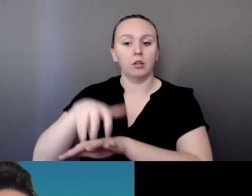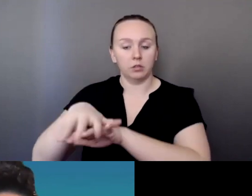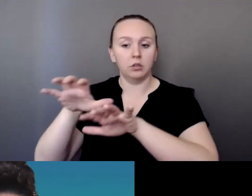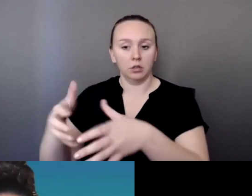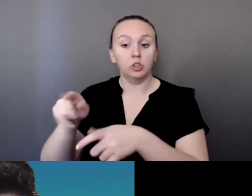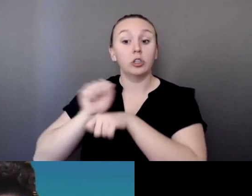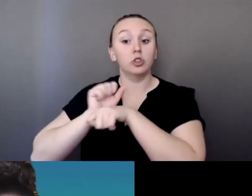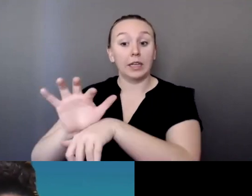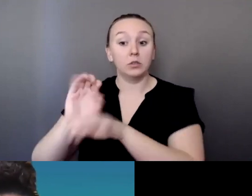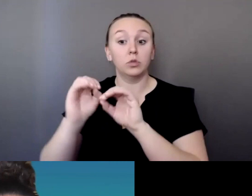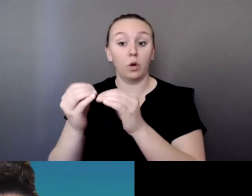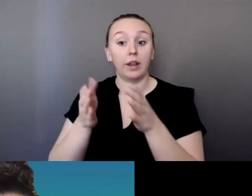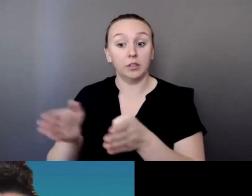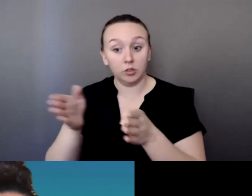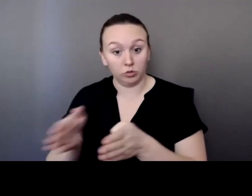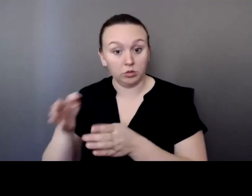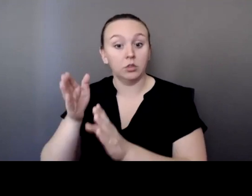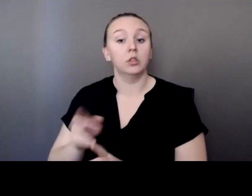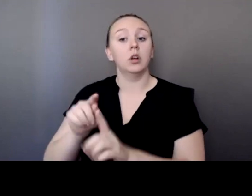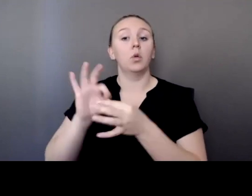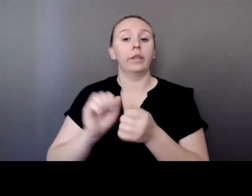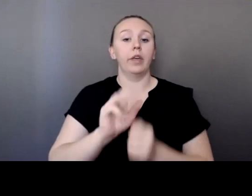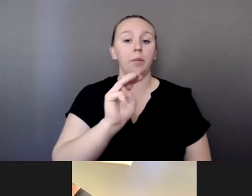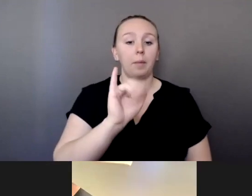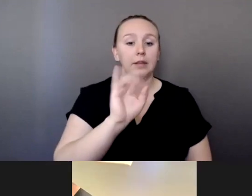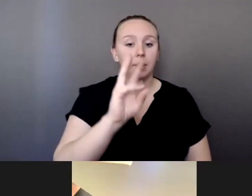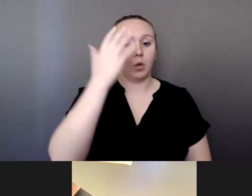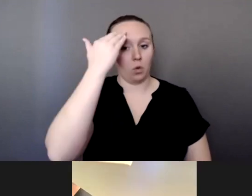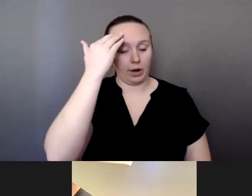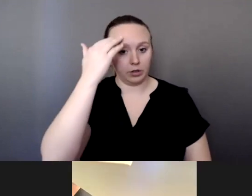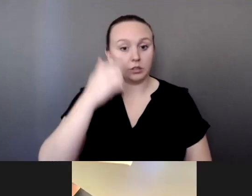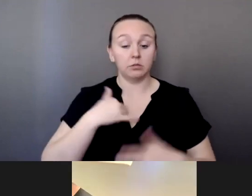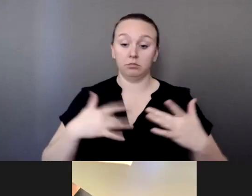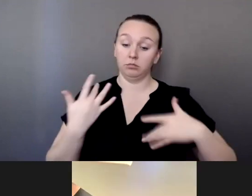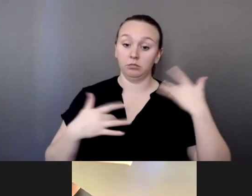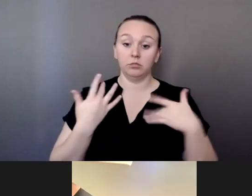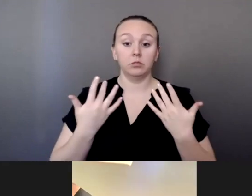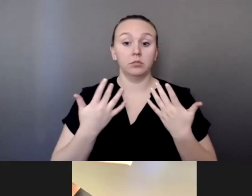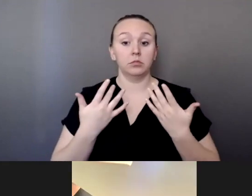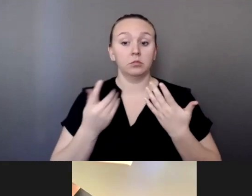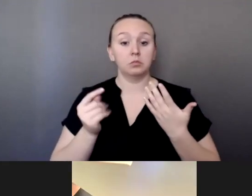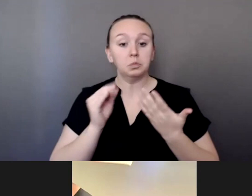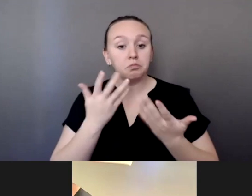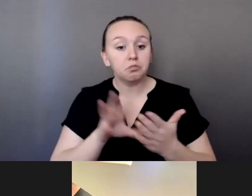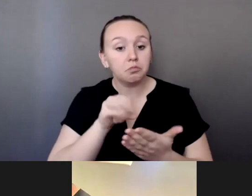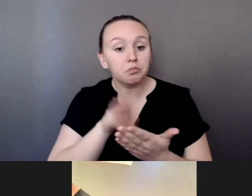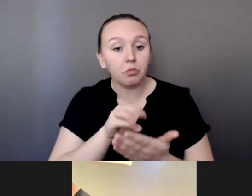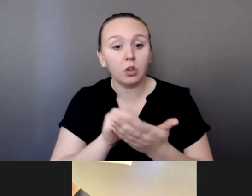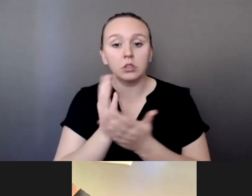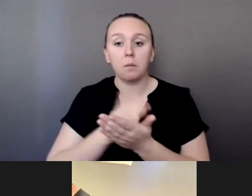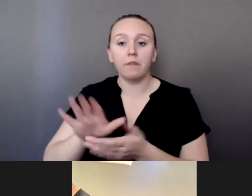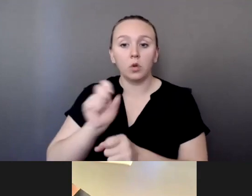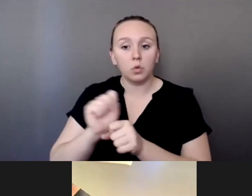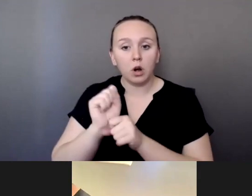MMIW awareness. I am very excited to have learned and seen some of the work that